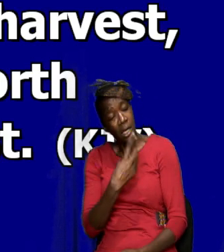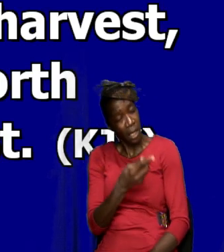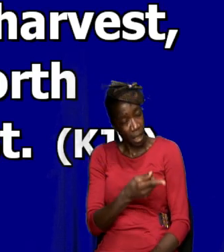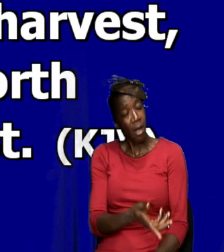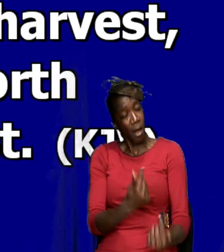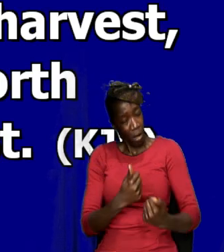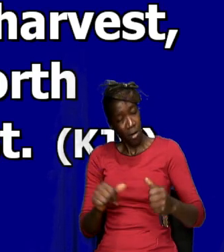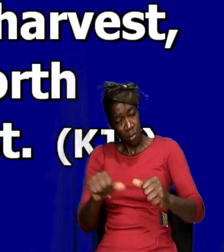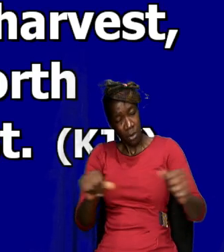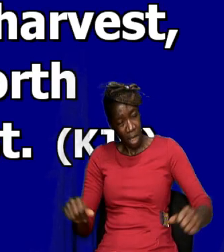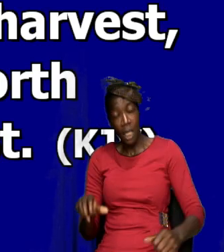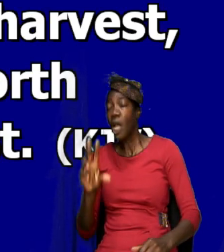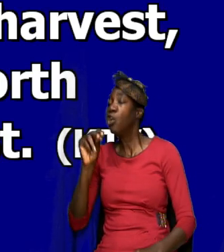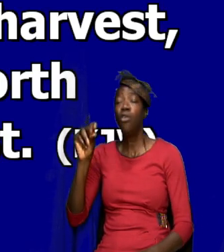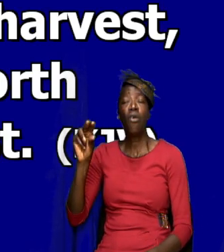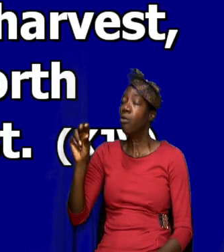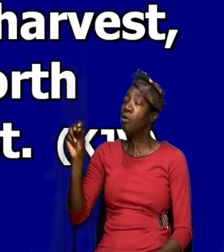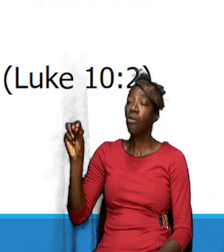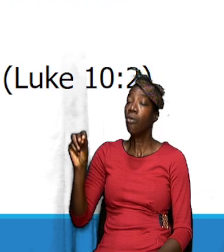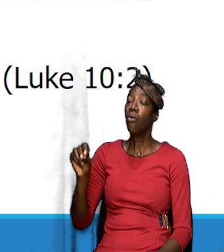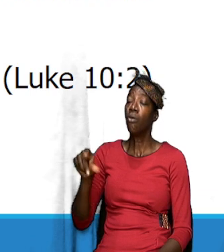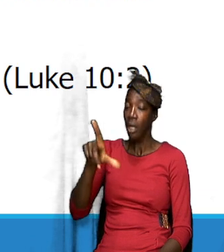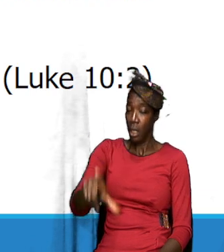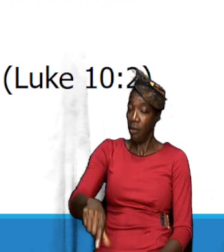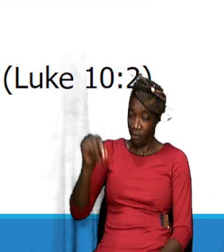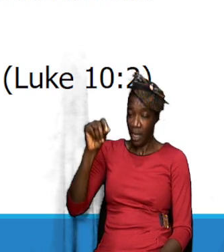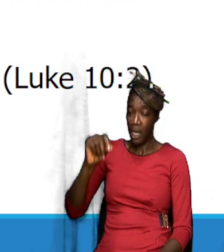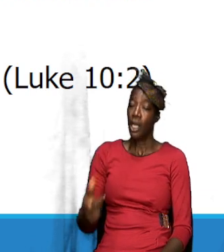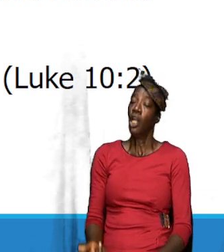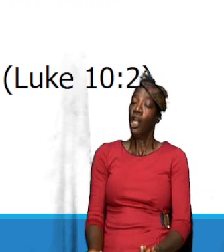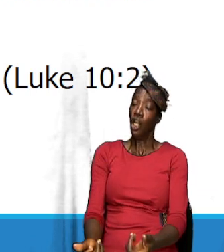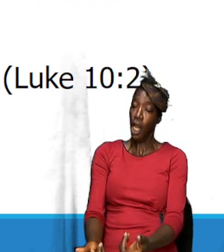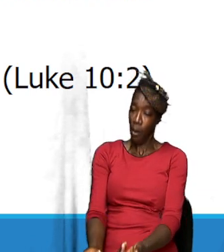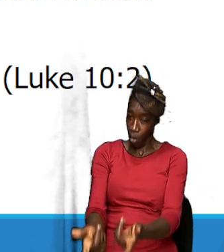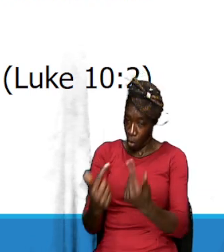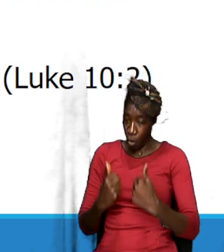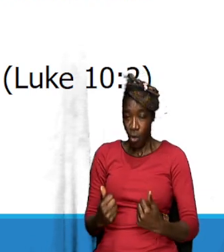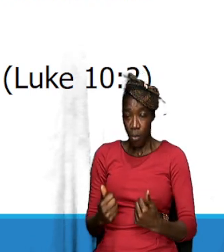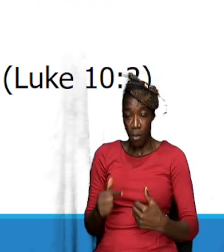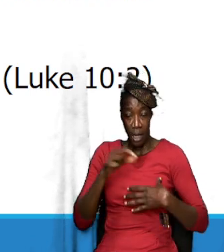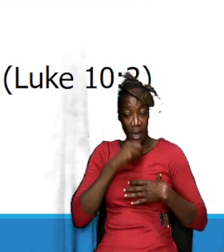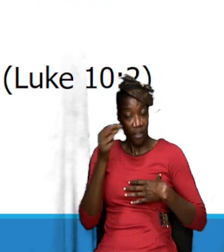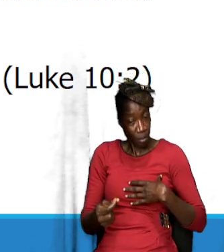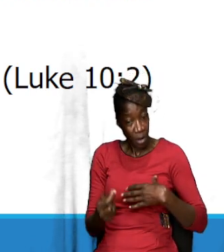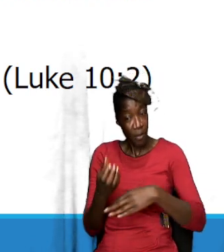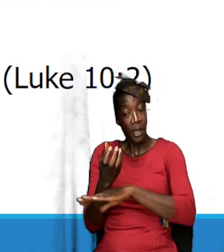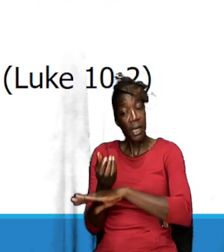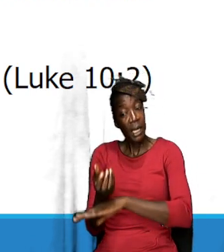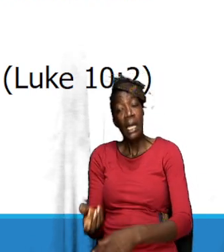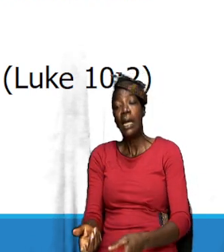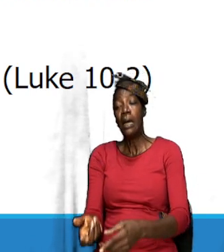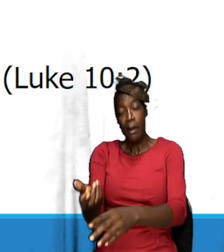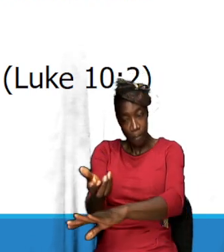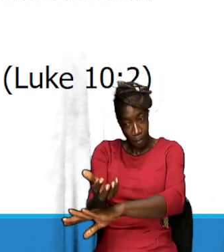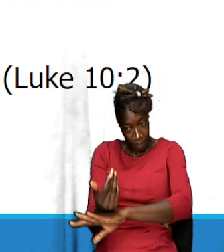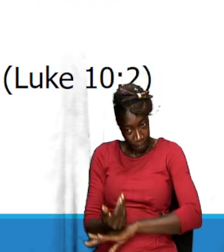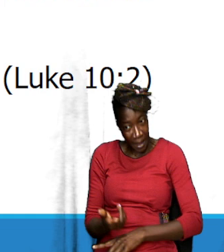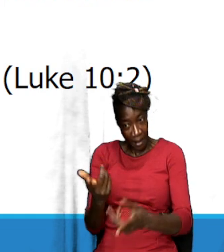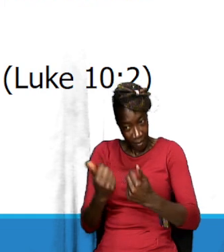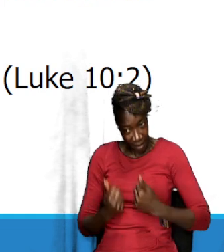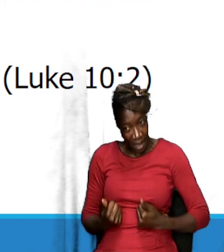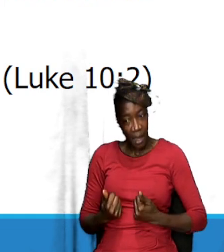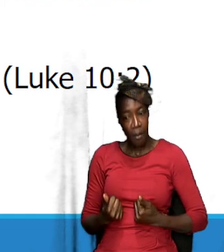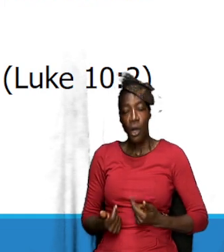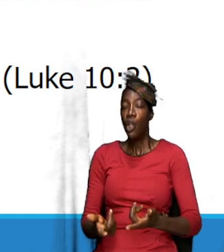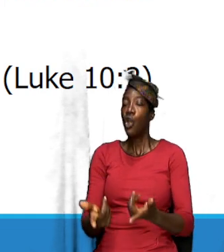know. No, you'll find them just come out because the spirit beat them, and, you know, they were sent by